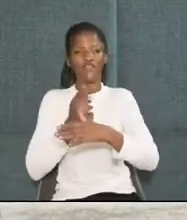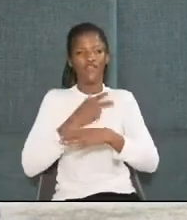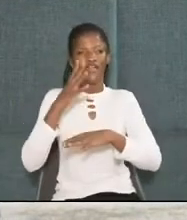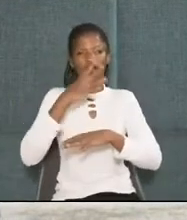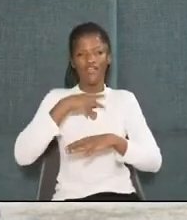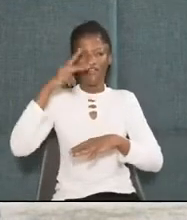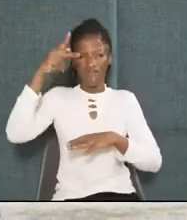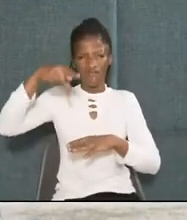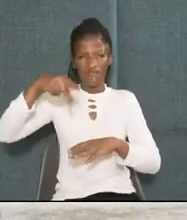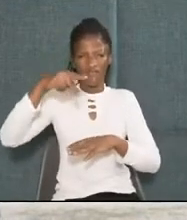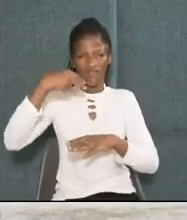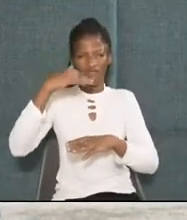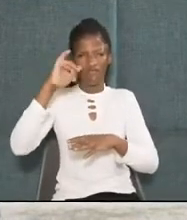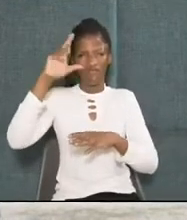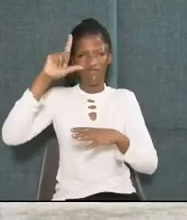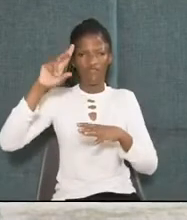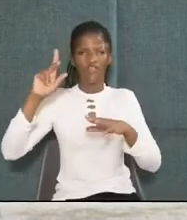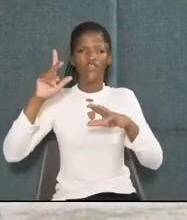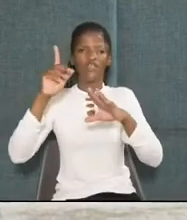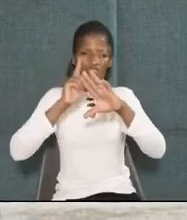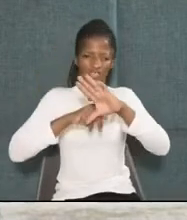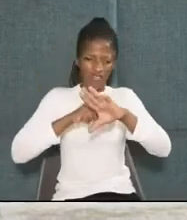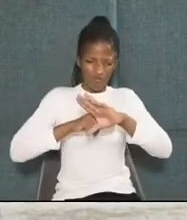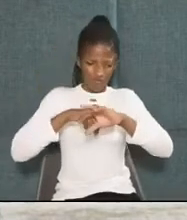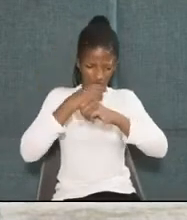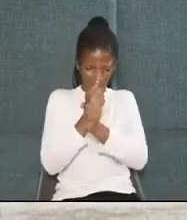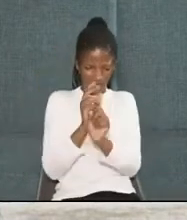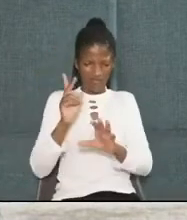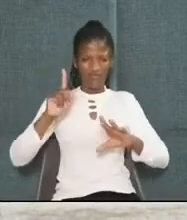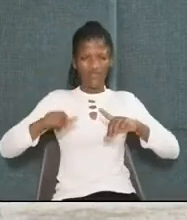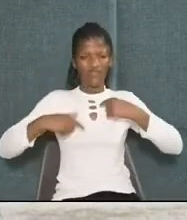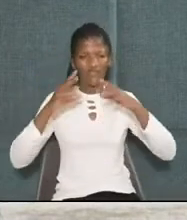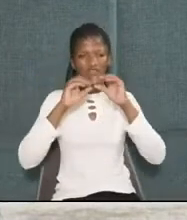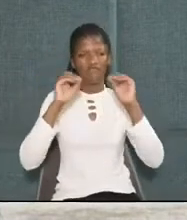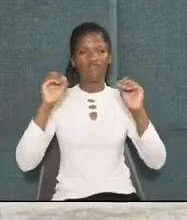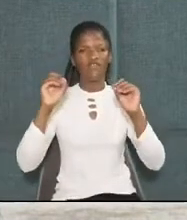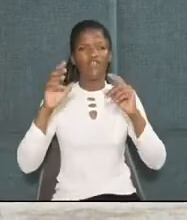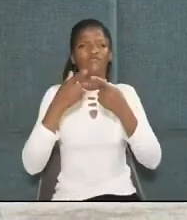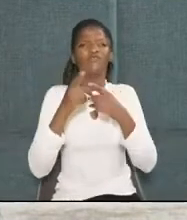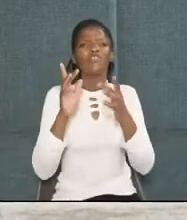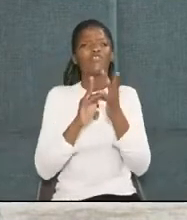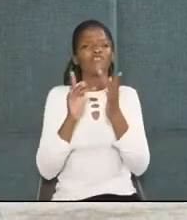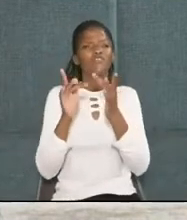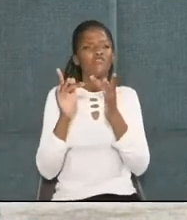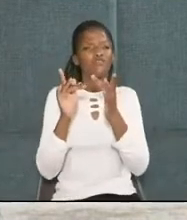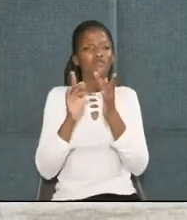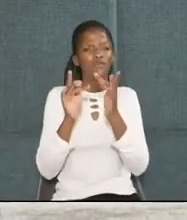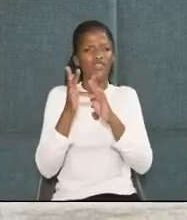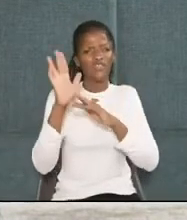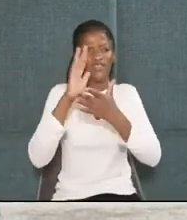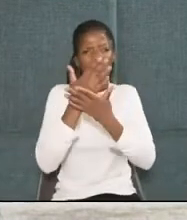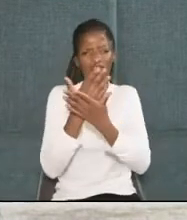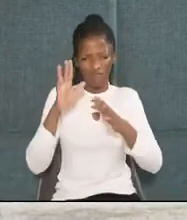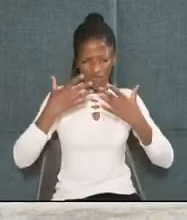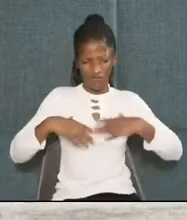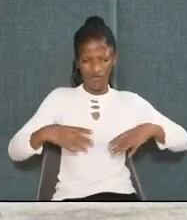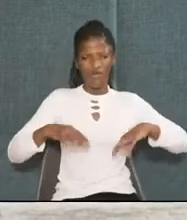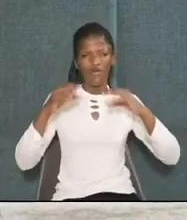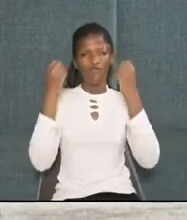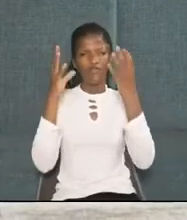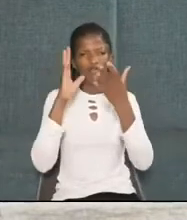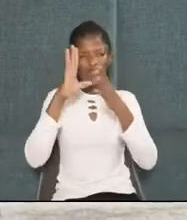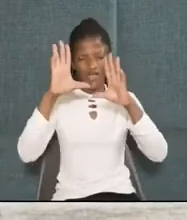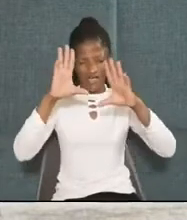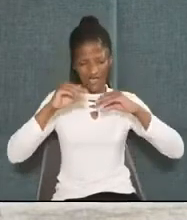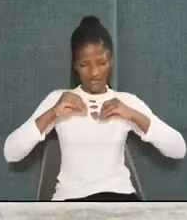You see, sir, when we could not save ourselves, our Savior came to us to save us instead. But some people, most people, did